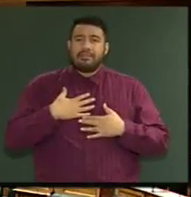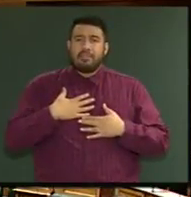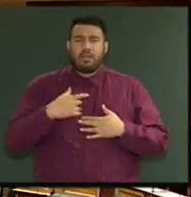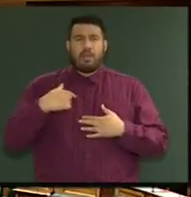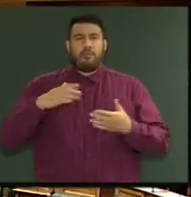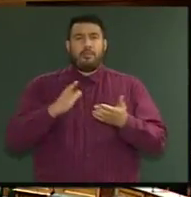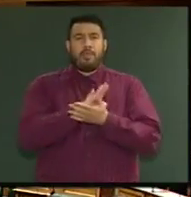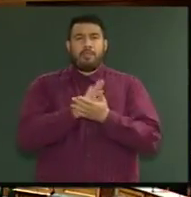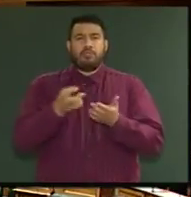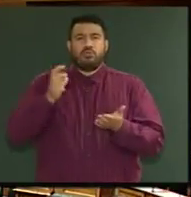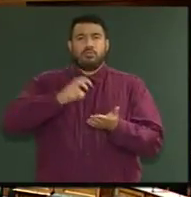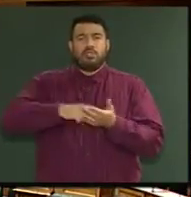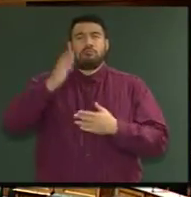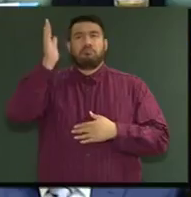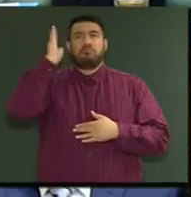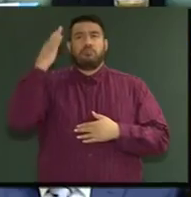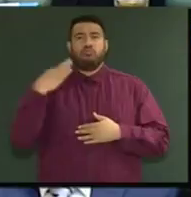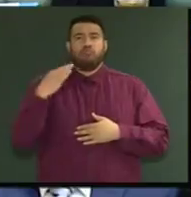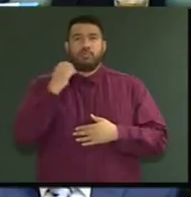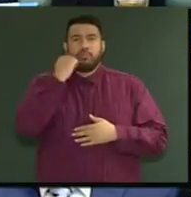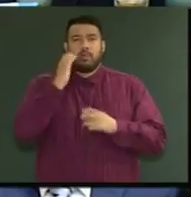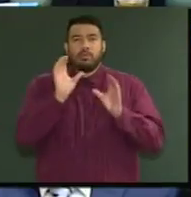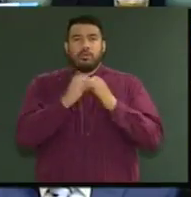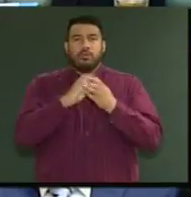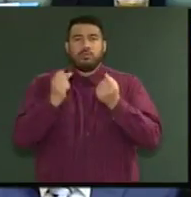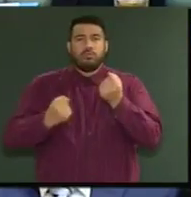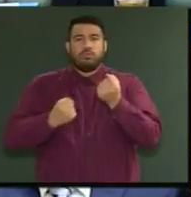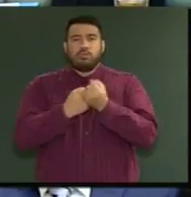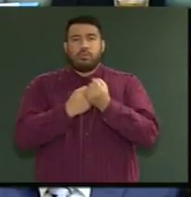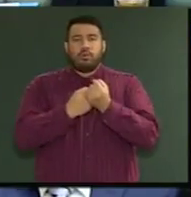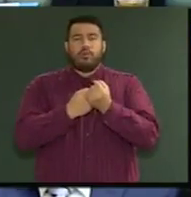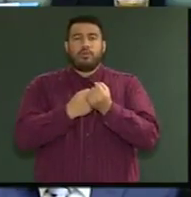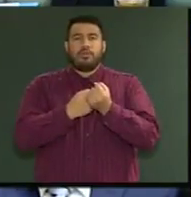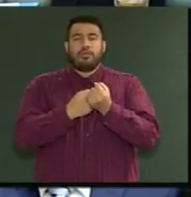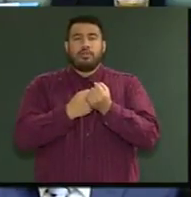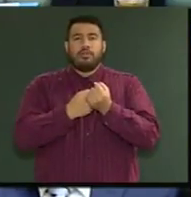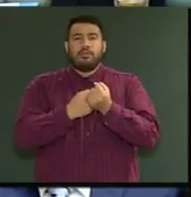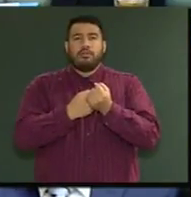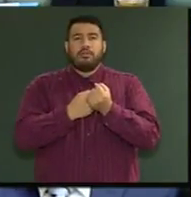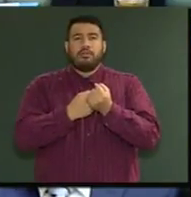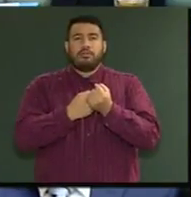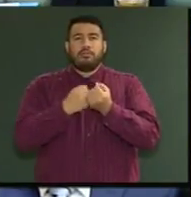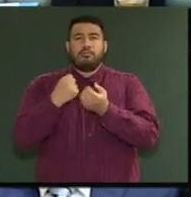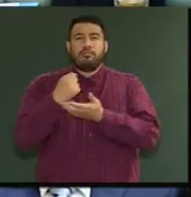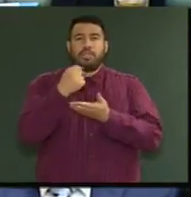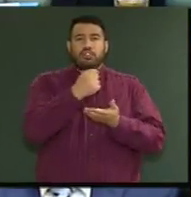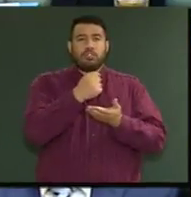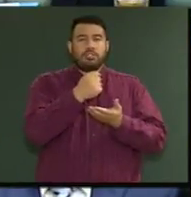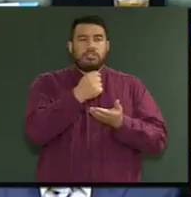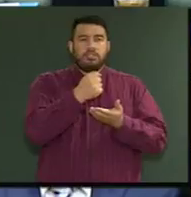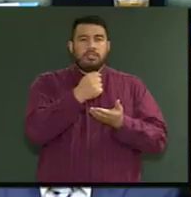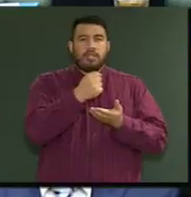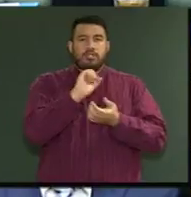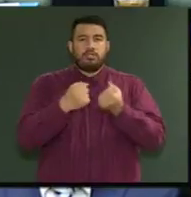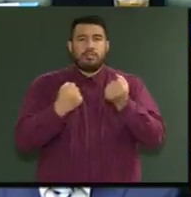behalf of the Māori Party today to declare support for this budget and indeed support to the Honourable Mr